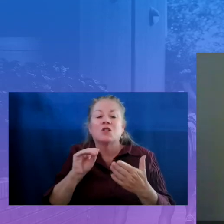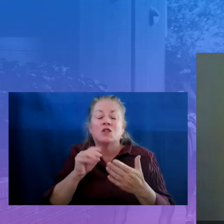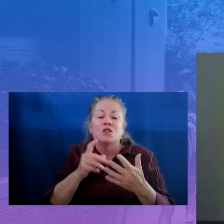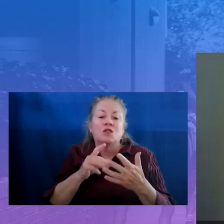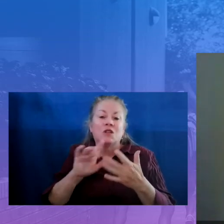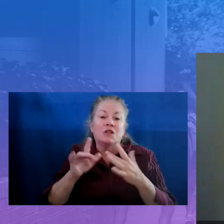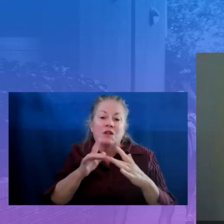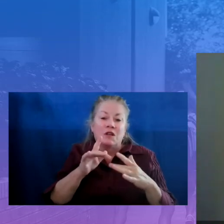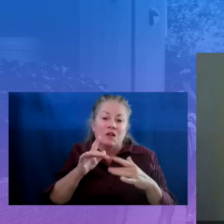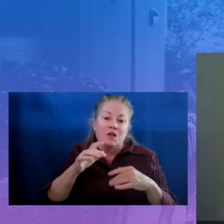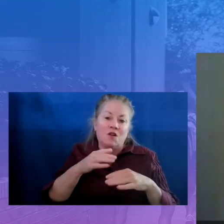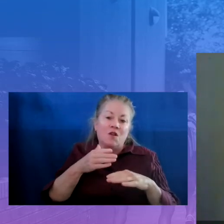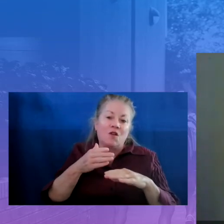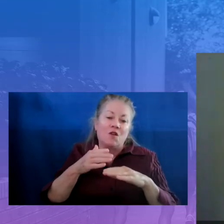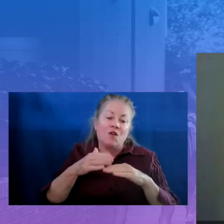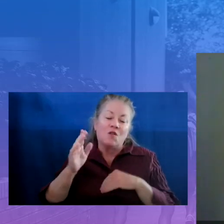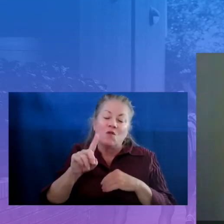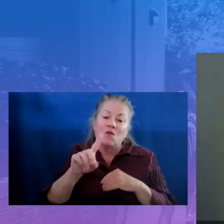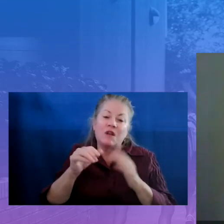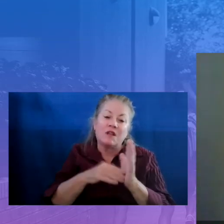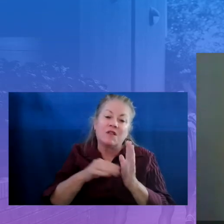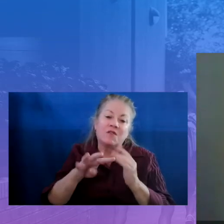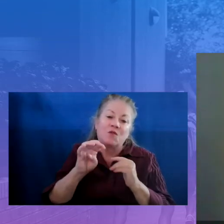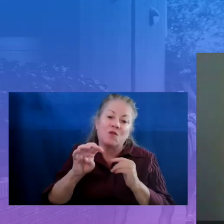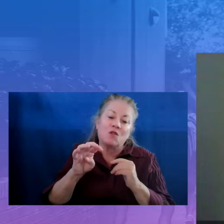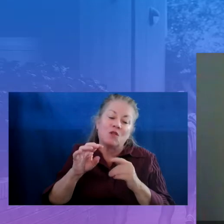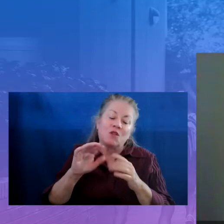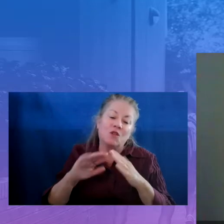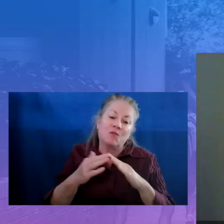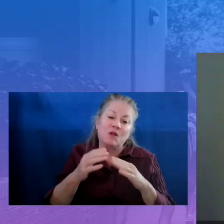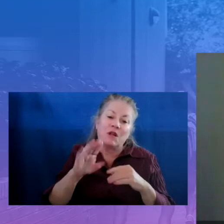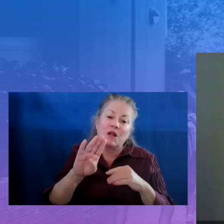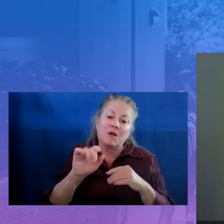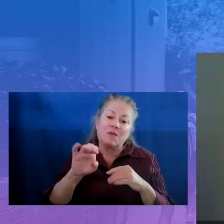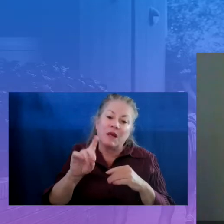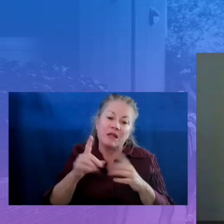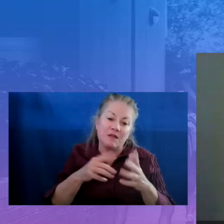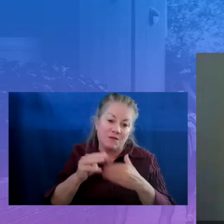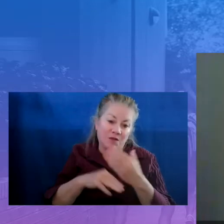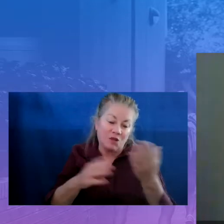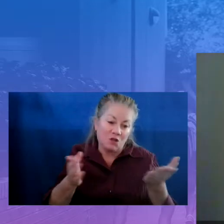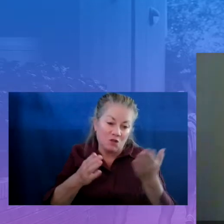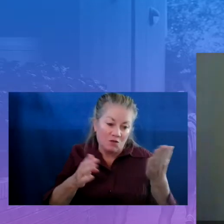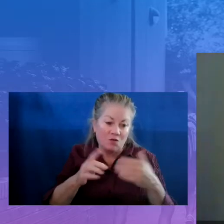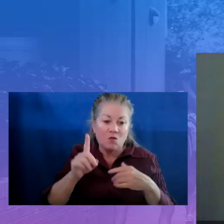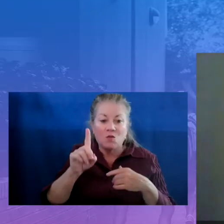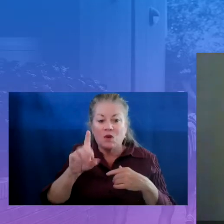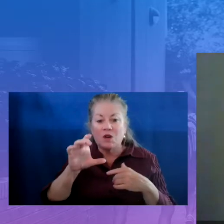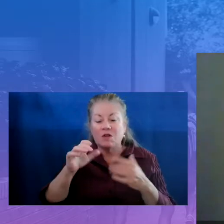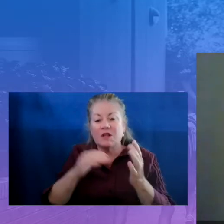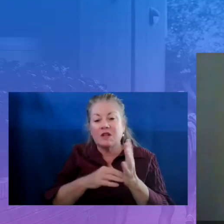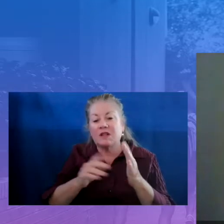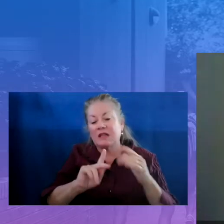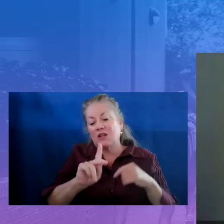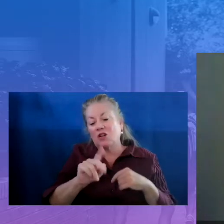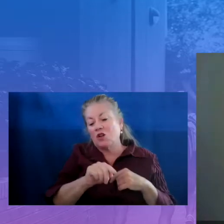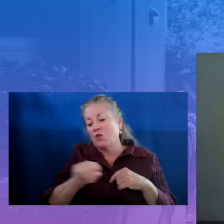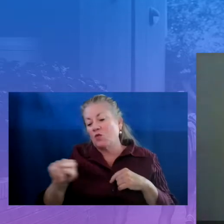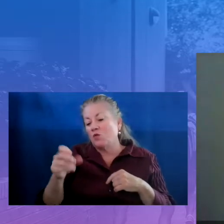,400 community-based programs serving over 100,000 kindergarten through 12th grade students.